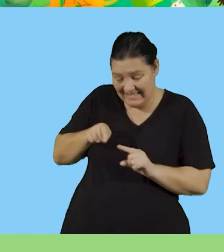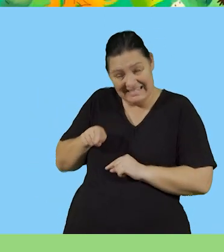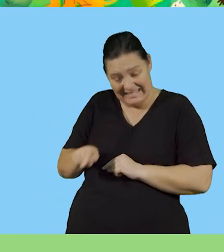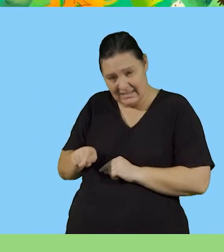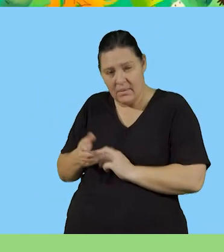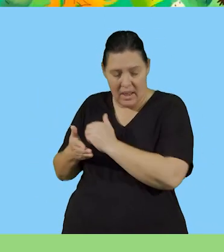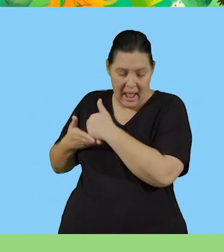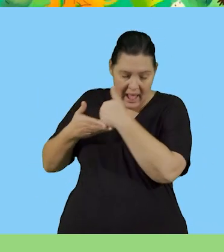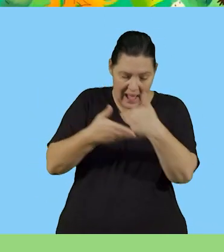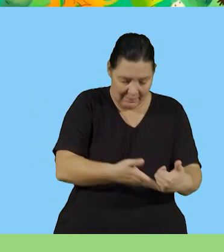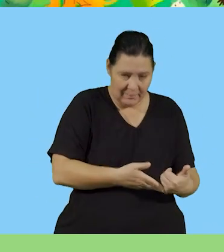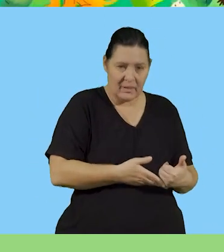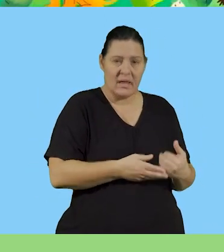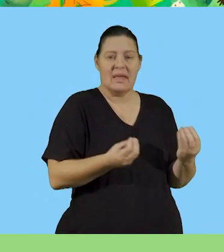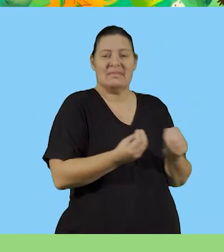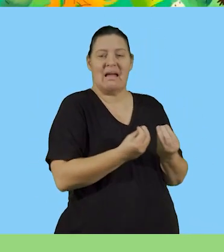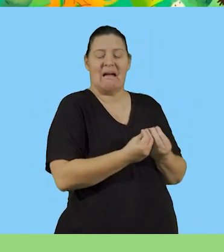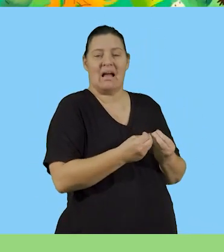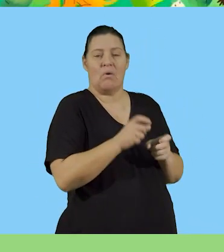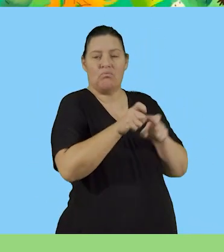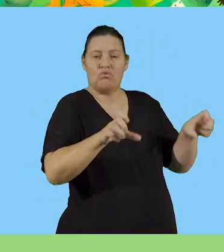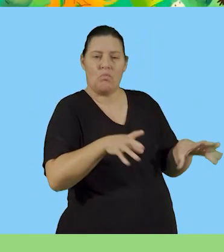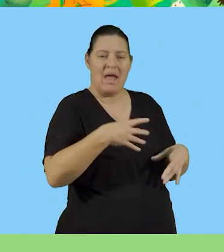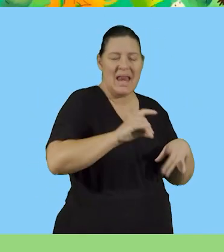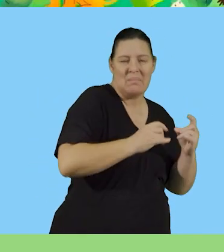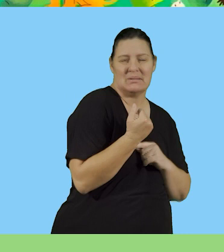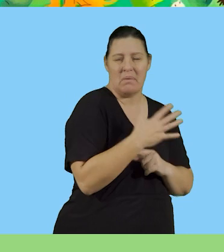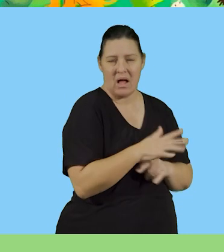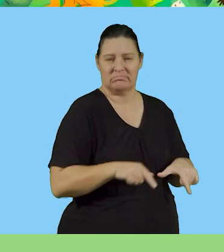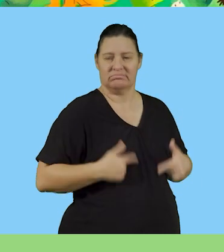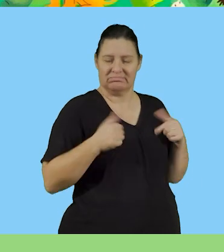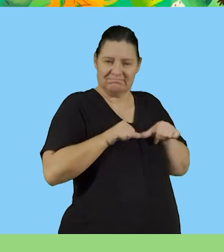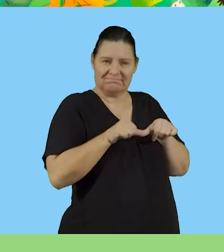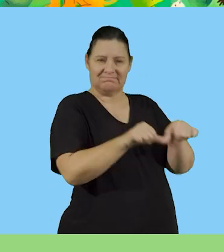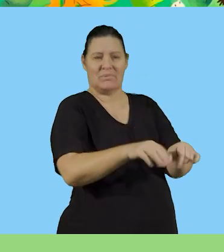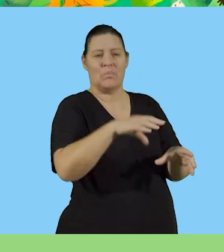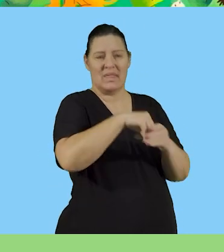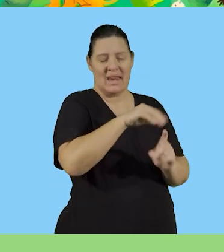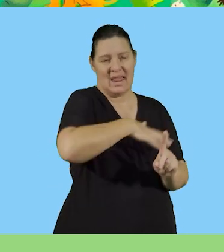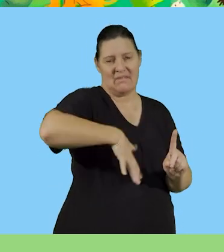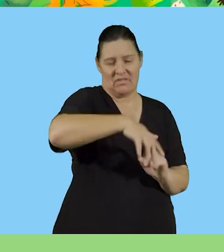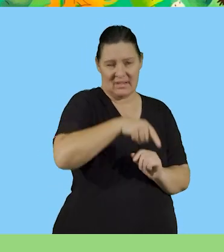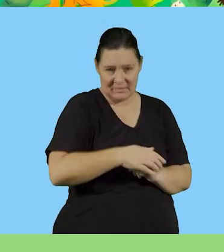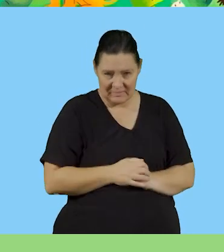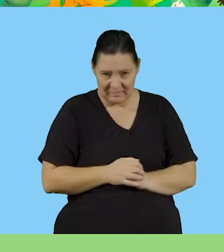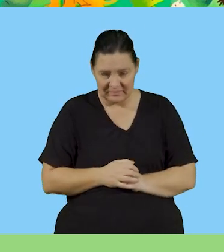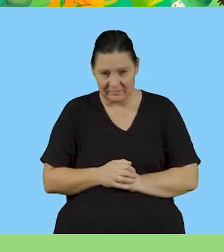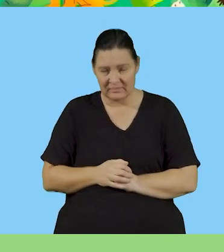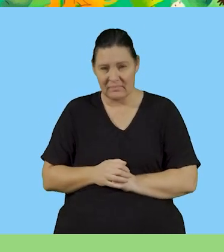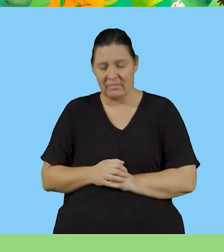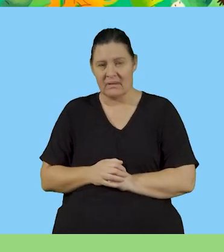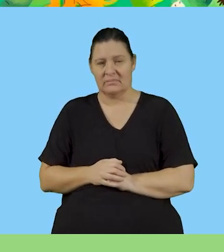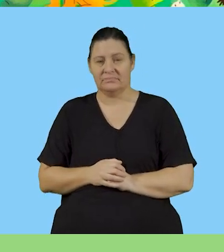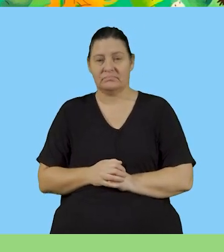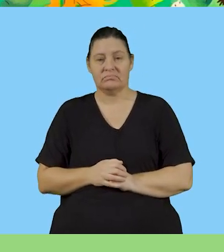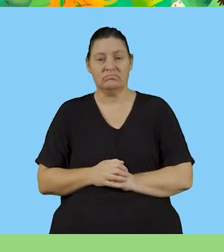helps to ensure the survival of species in that environment. Right, let us jump into our